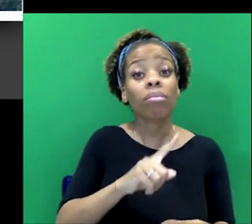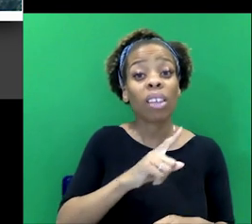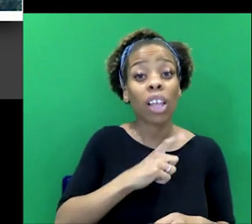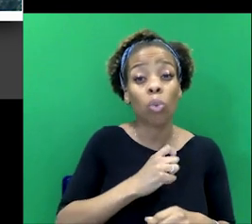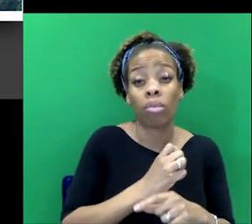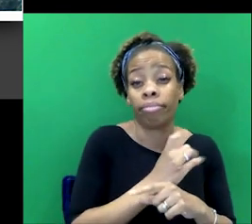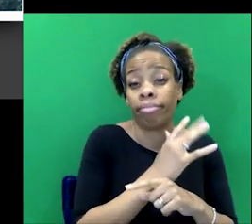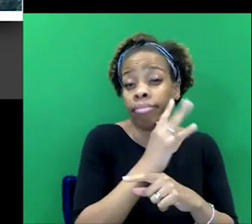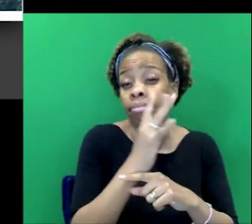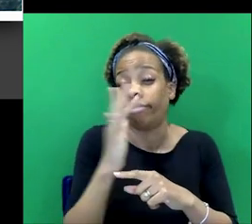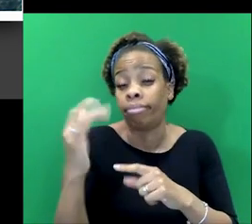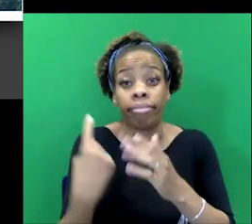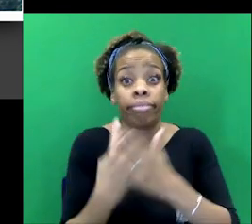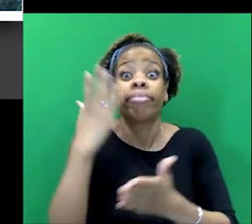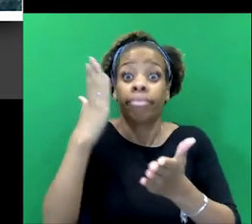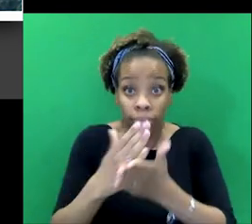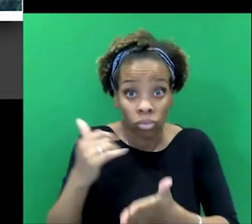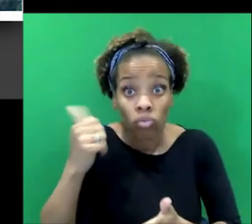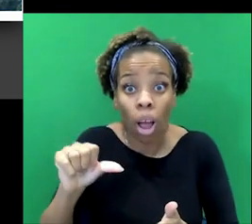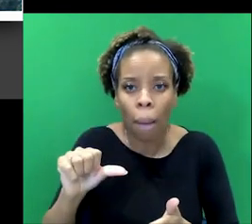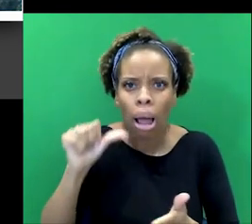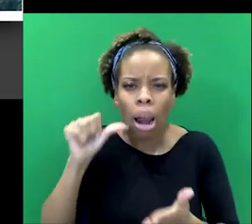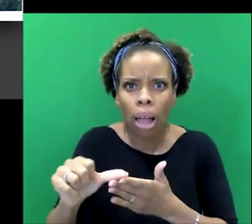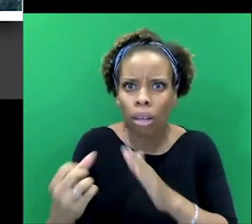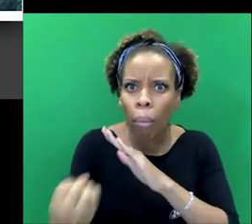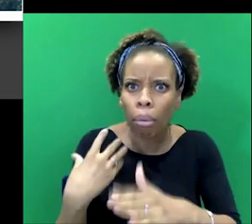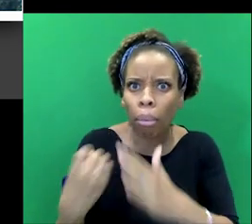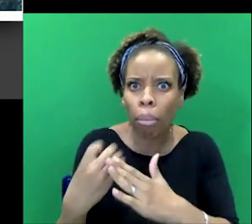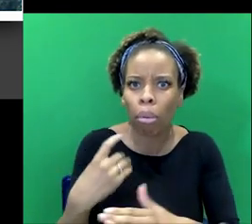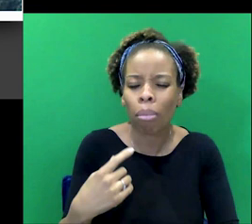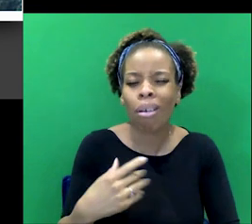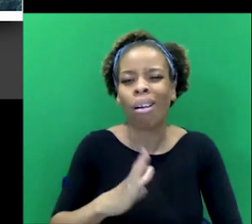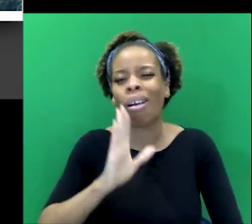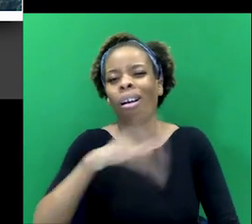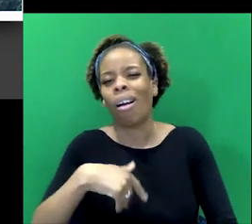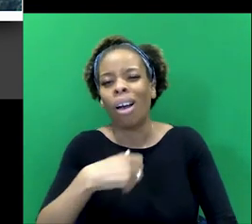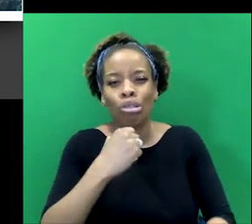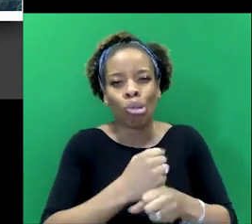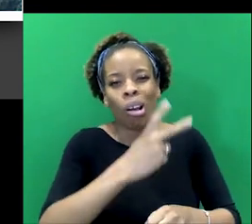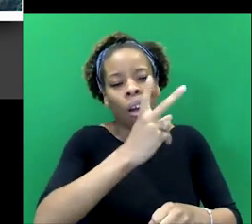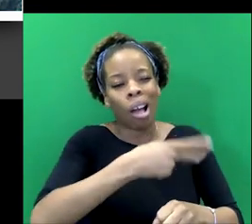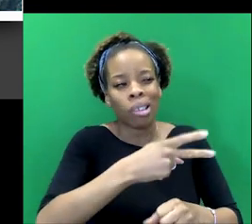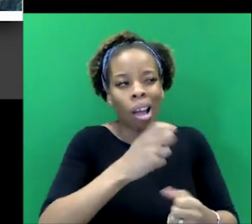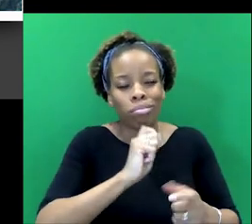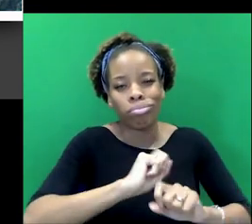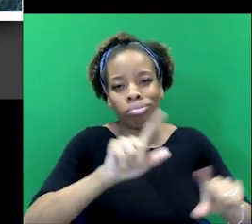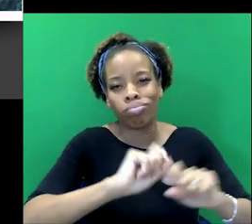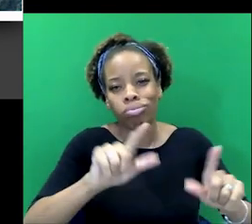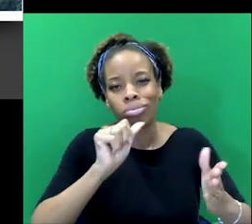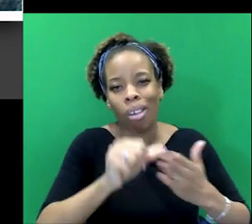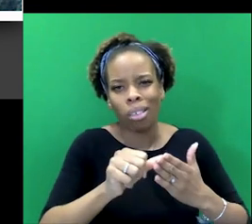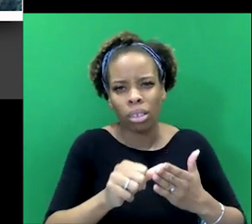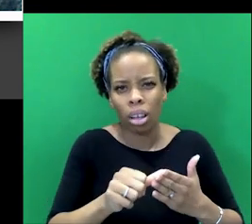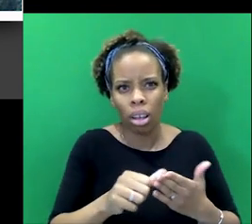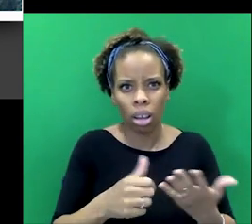is an actual crime in the village, and these letters start appearing, they just say, oh, it's him again. Yeah. I mean, why would George be